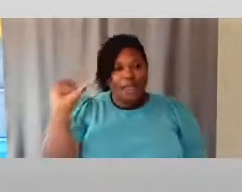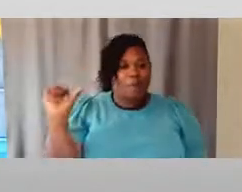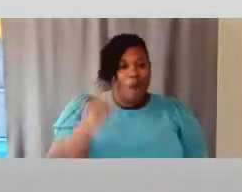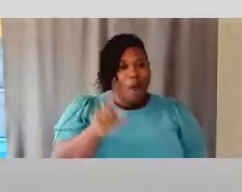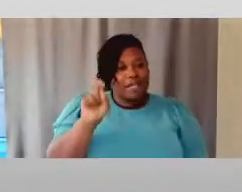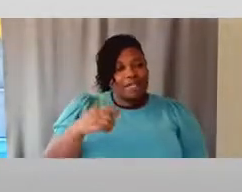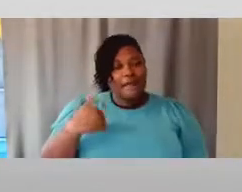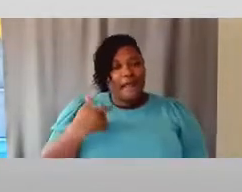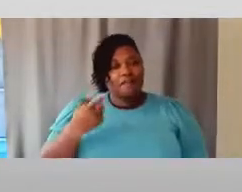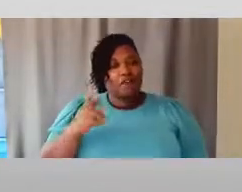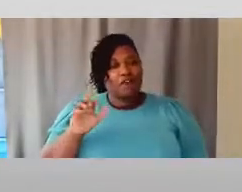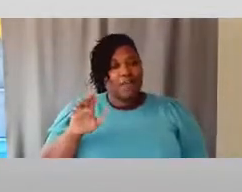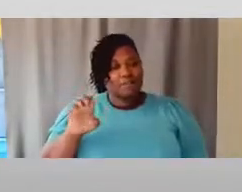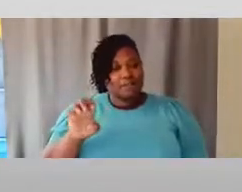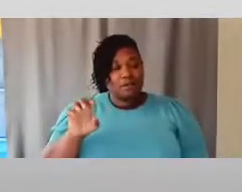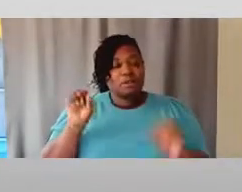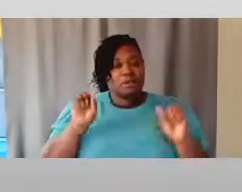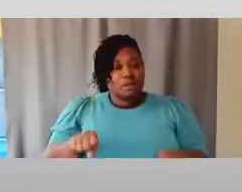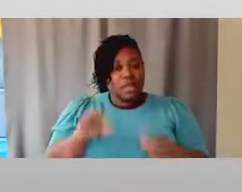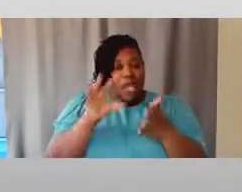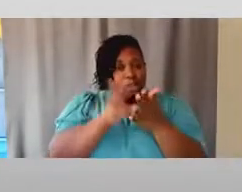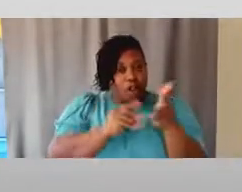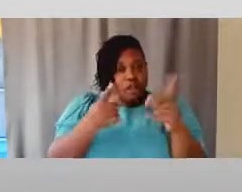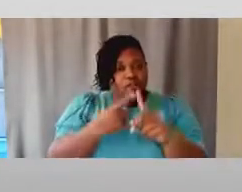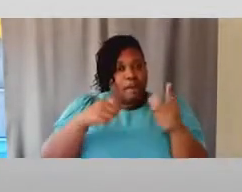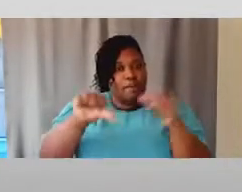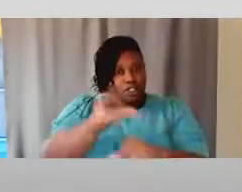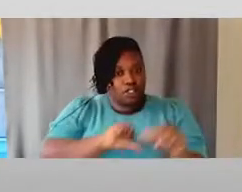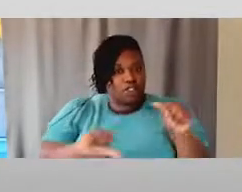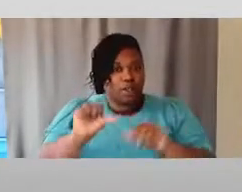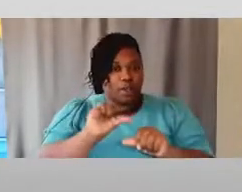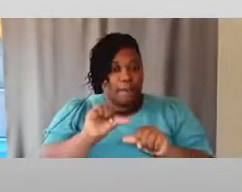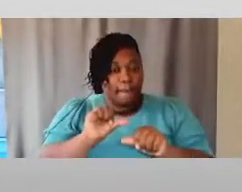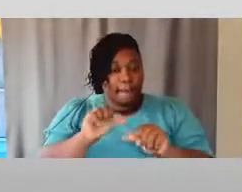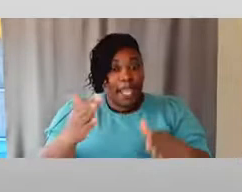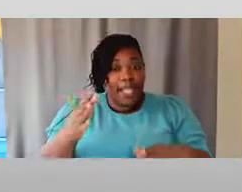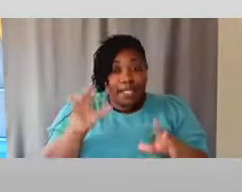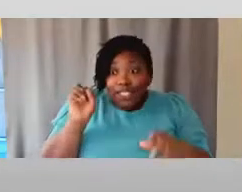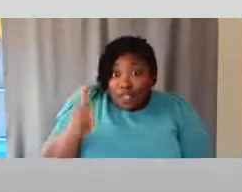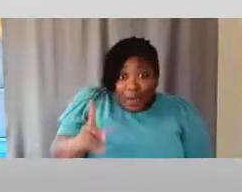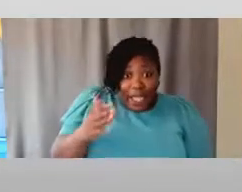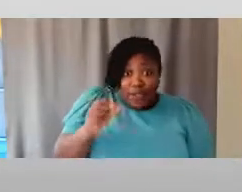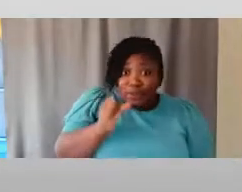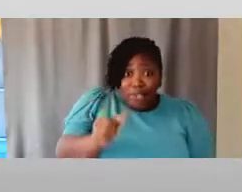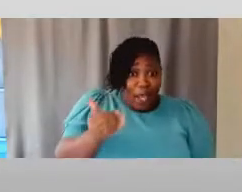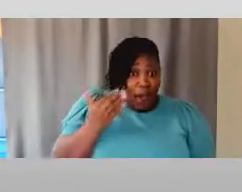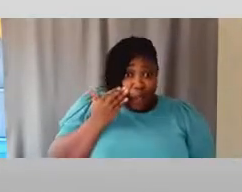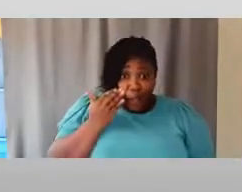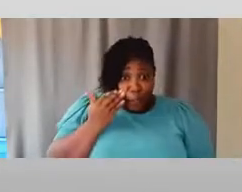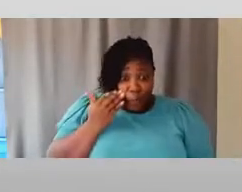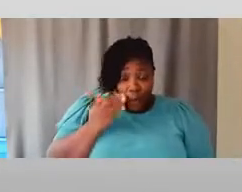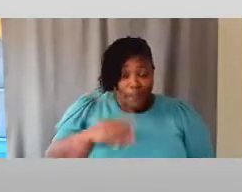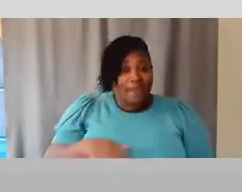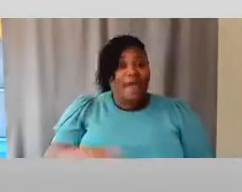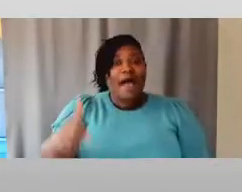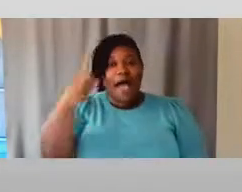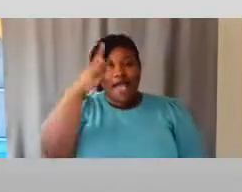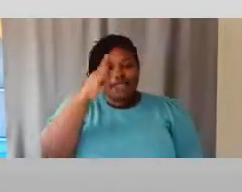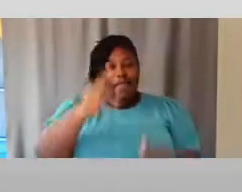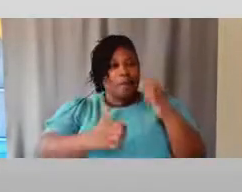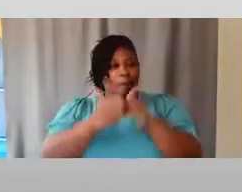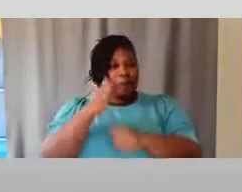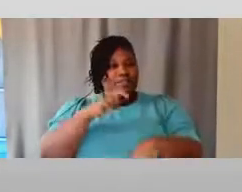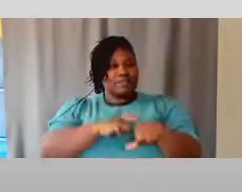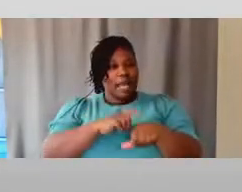with and from each other and that it's okay to not know. Because I think that where this comes from most of the time is that when